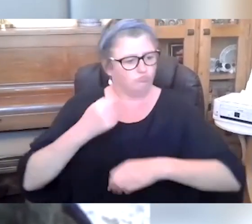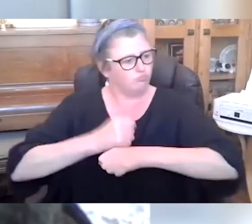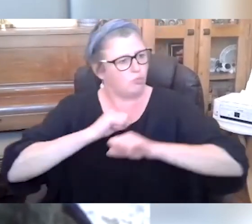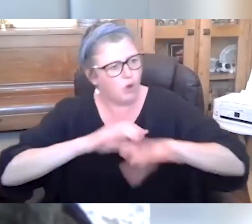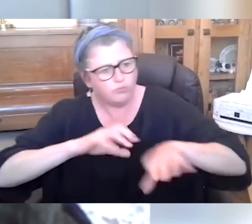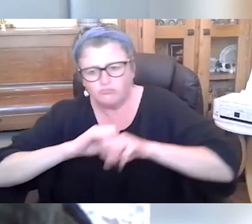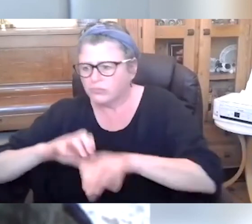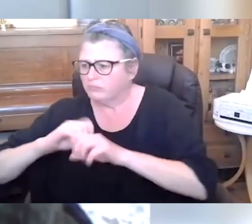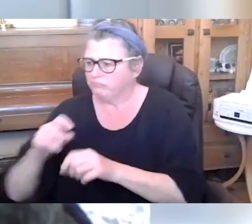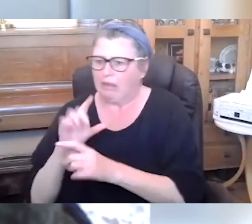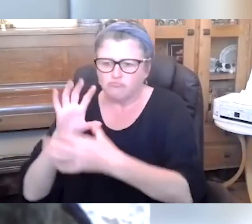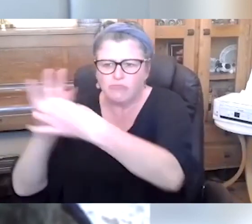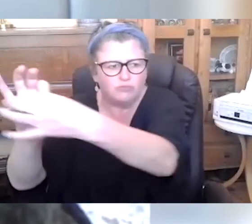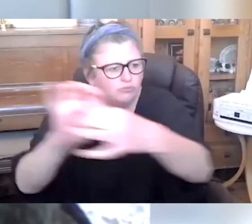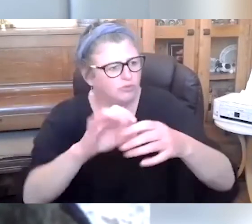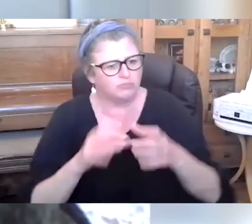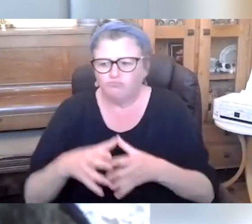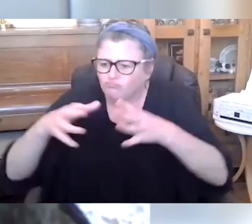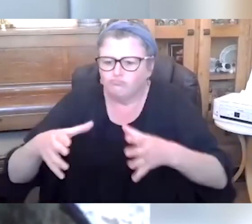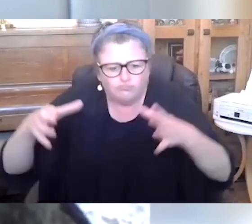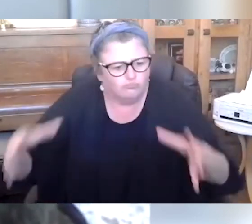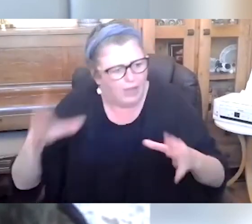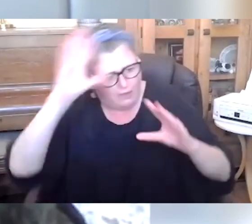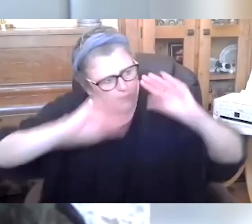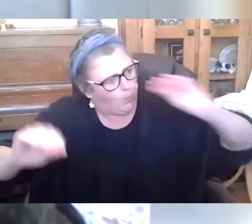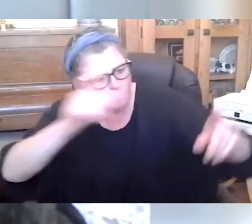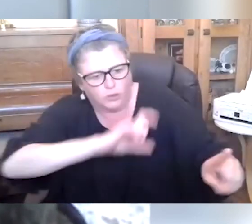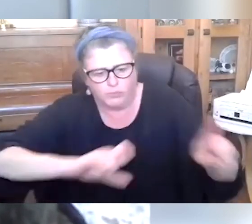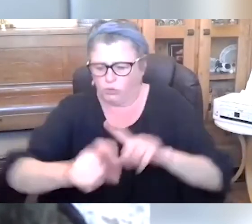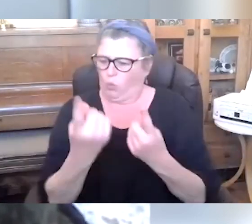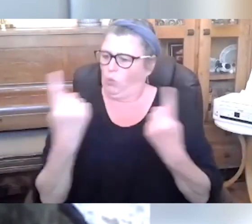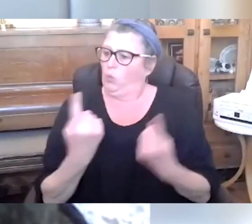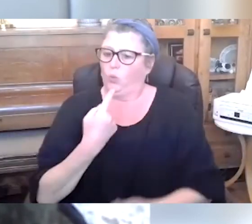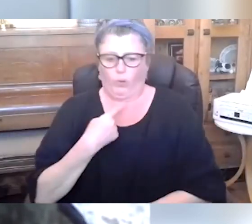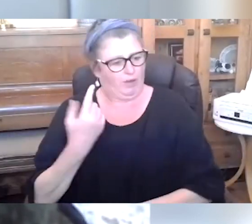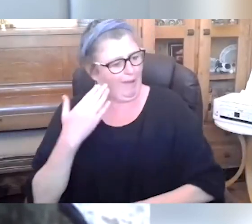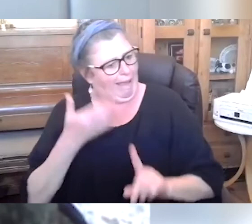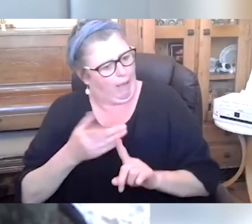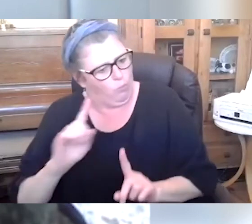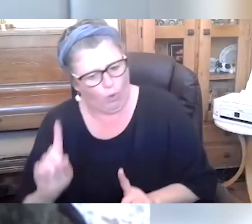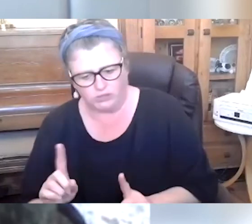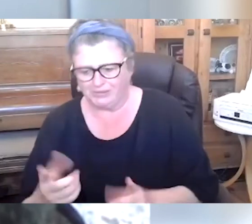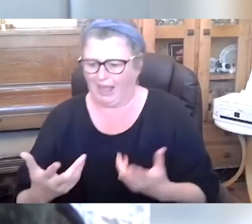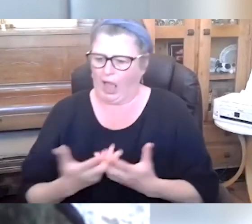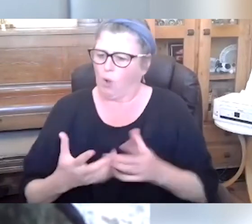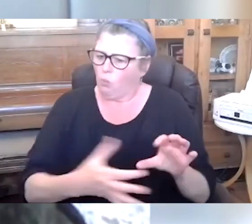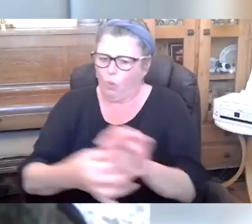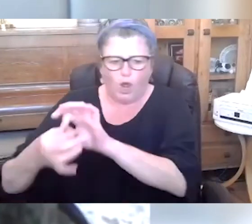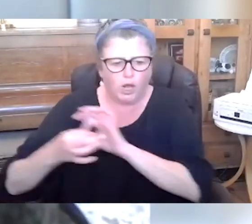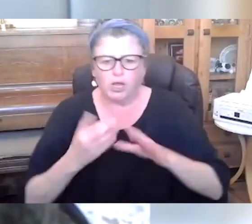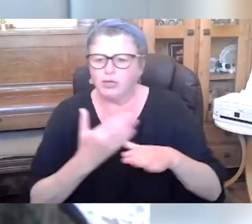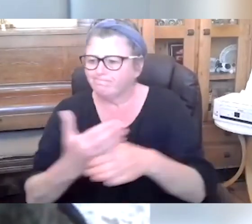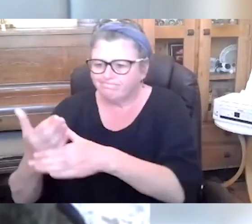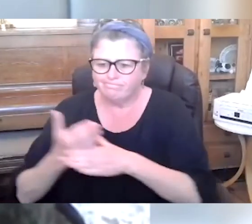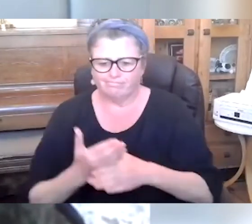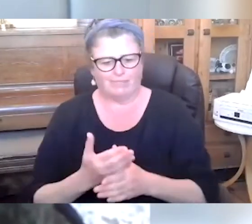are and how we can work together. Ambassadors will also be rewarded with Tempo Time Credits for taking on extra responsibility in their